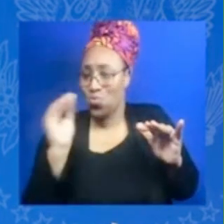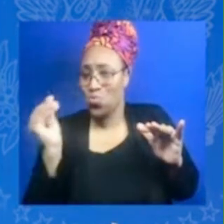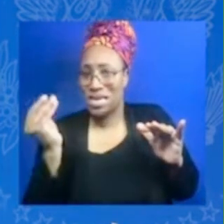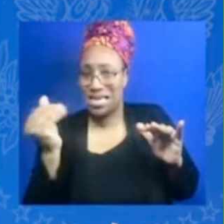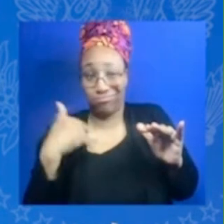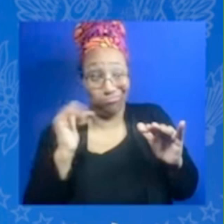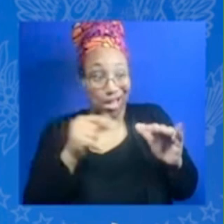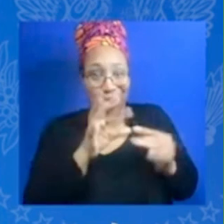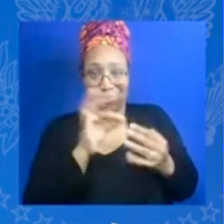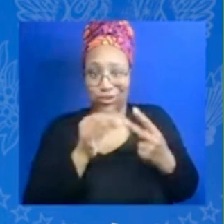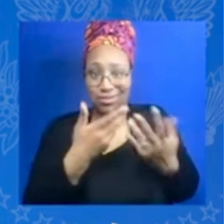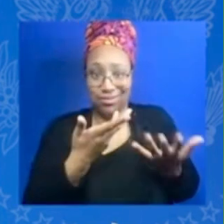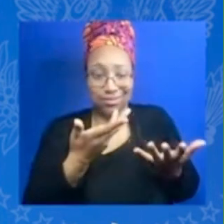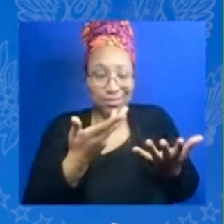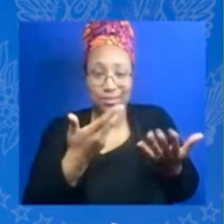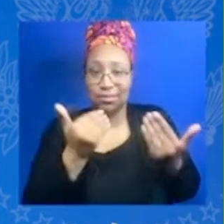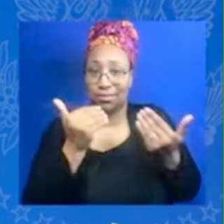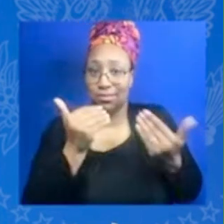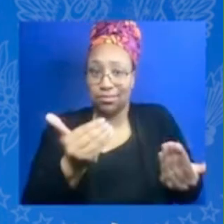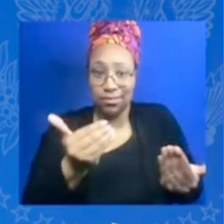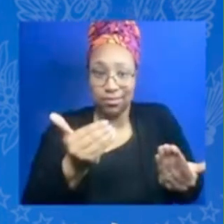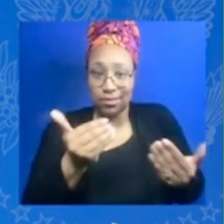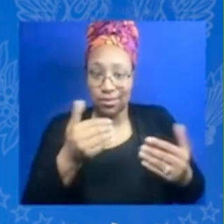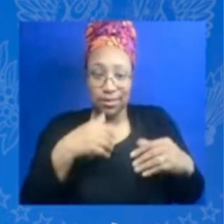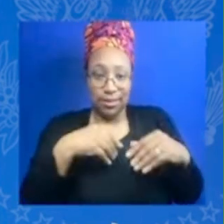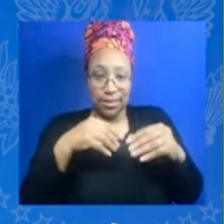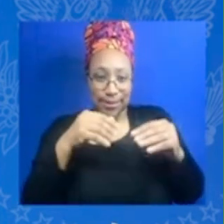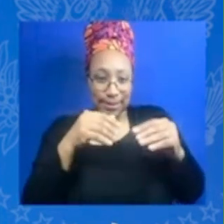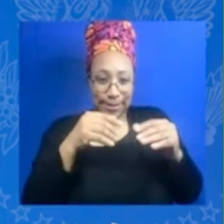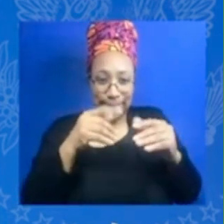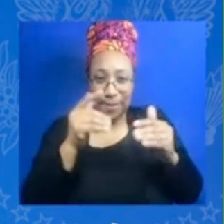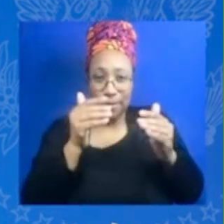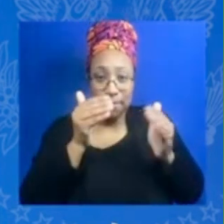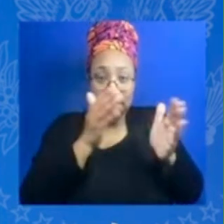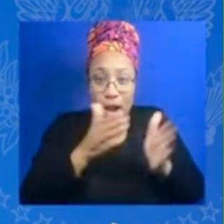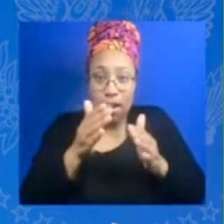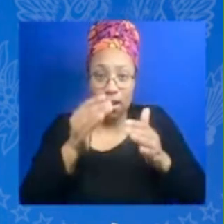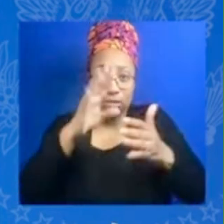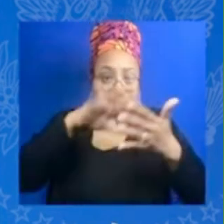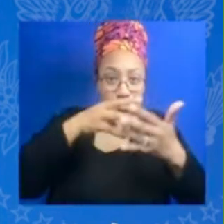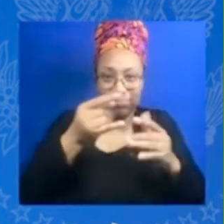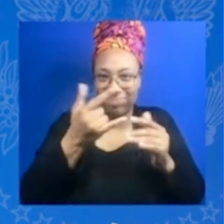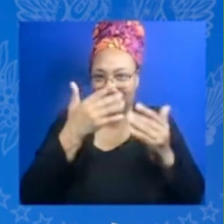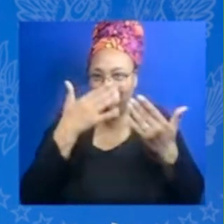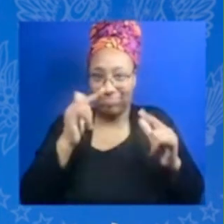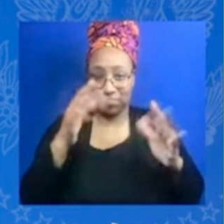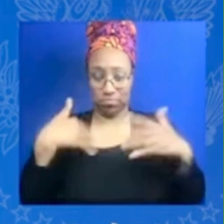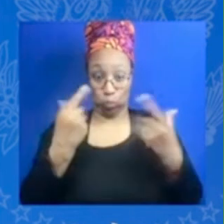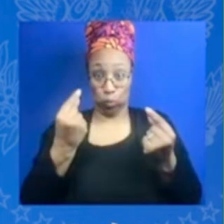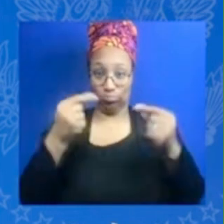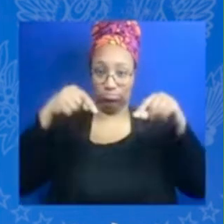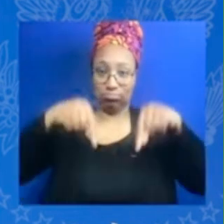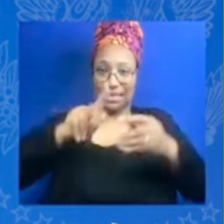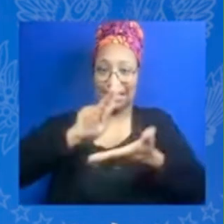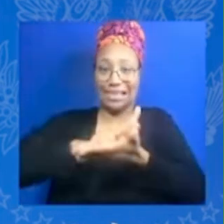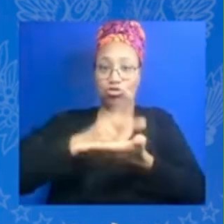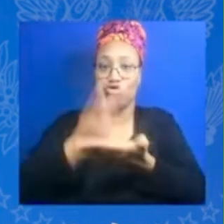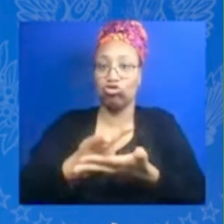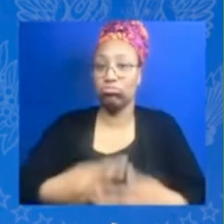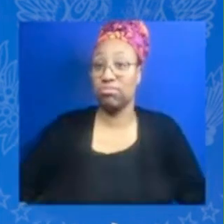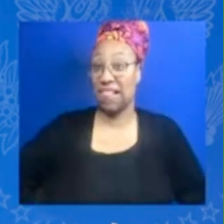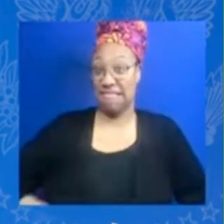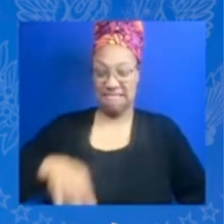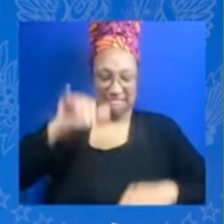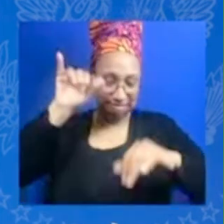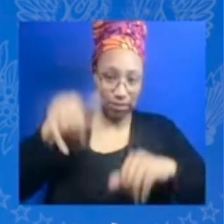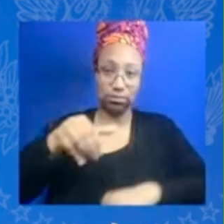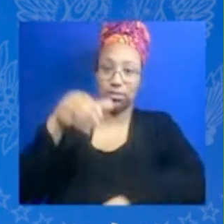really know the path forward you really just work with what you have and I think that it is powerful but also it can really